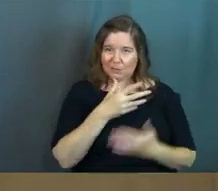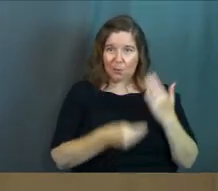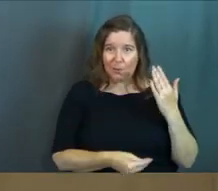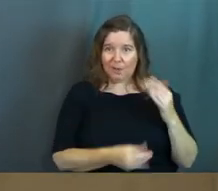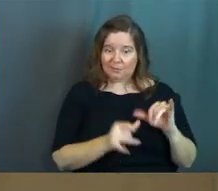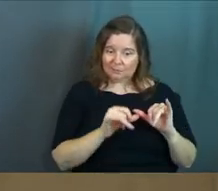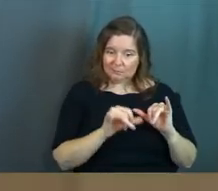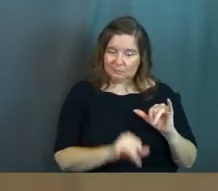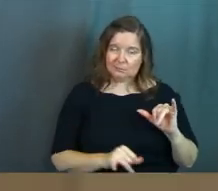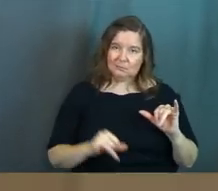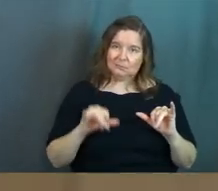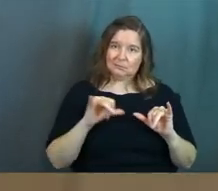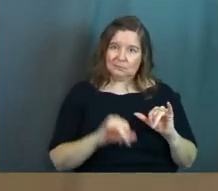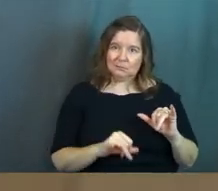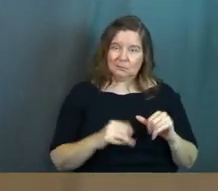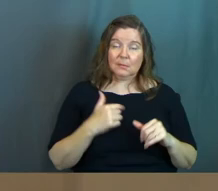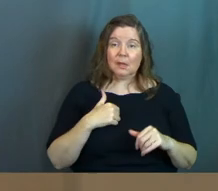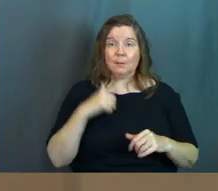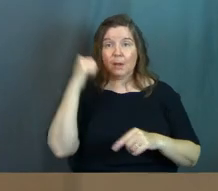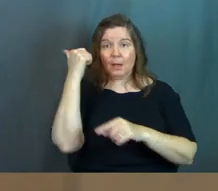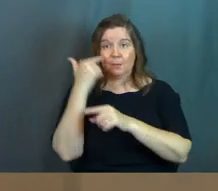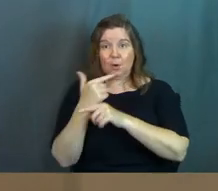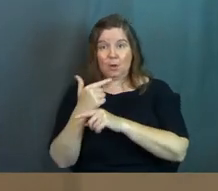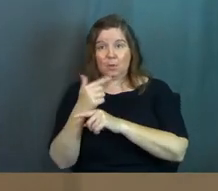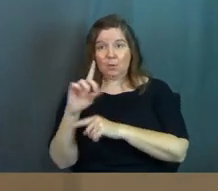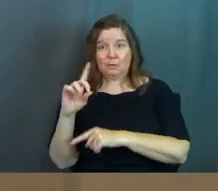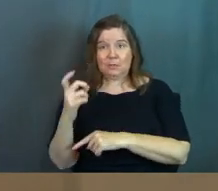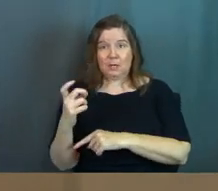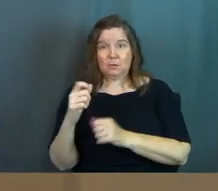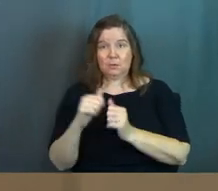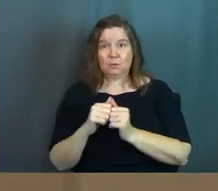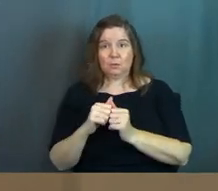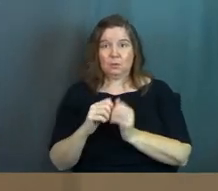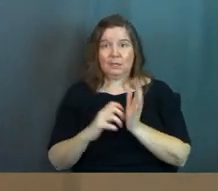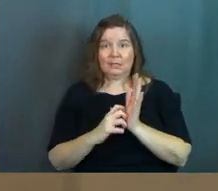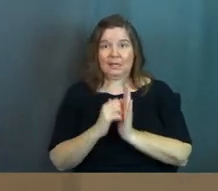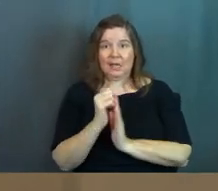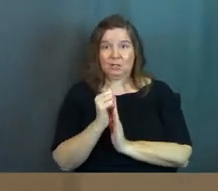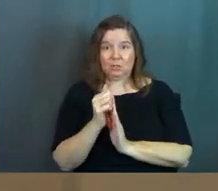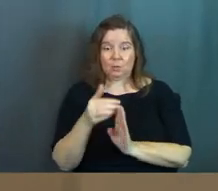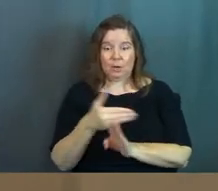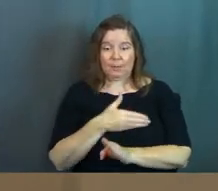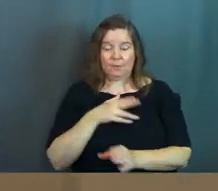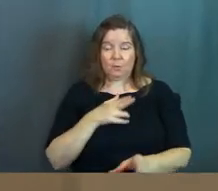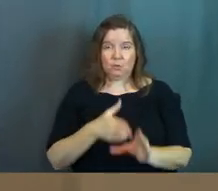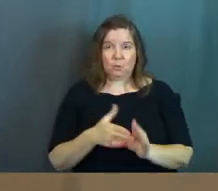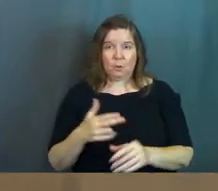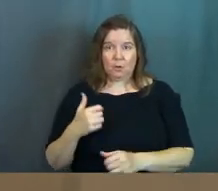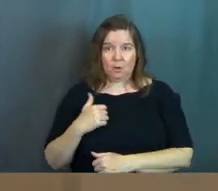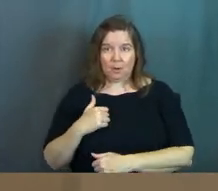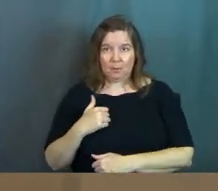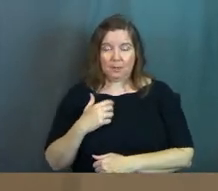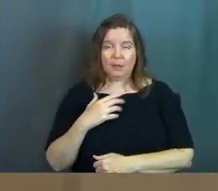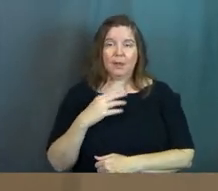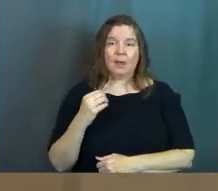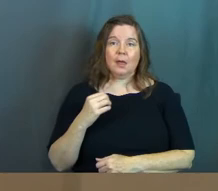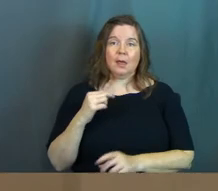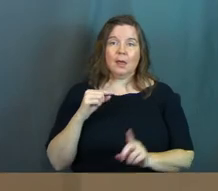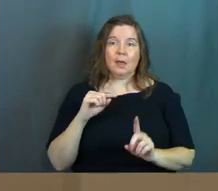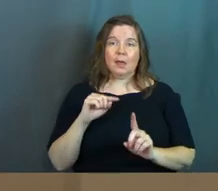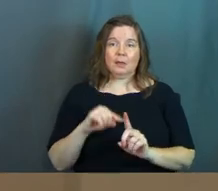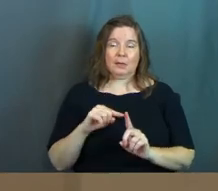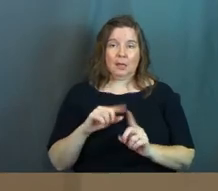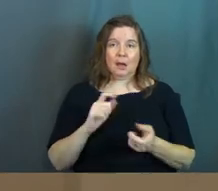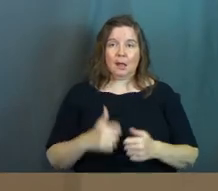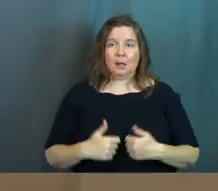away. My brother was diagnosed with cancer right before I joined the Army. And he had